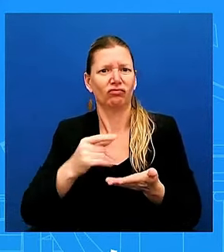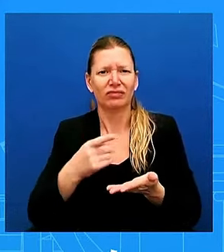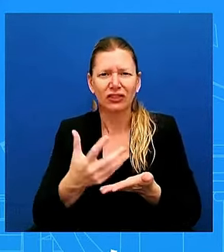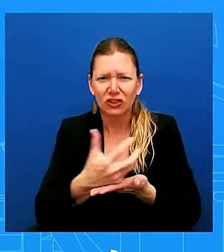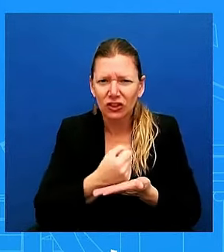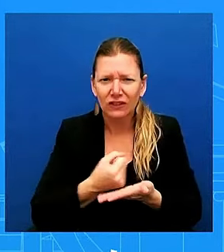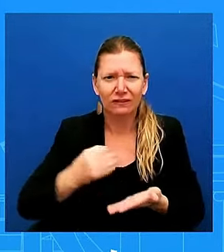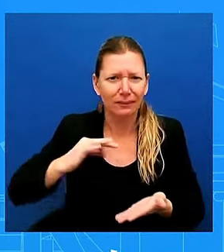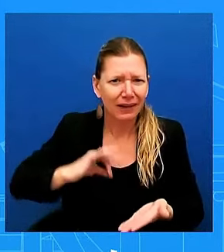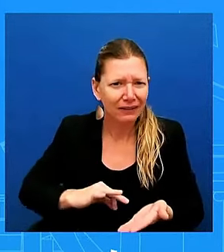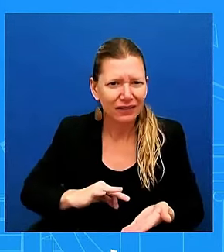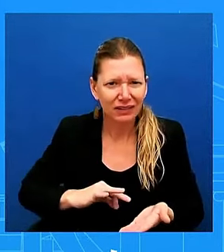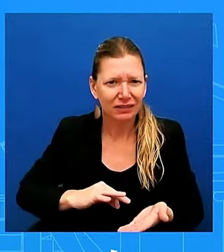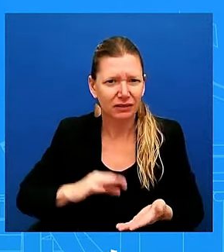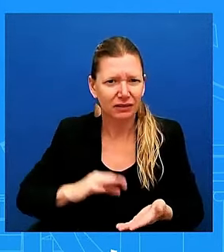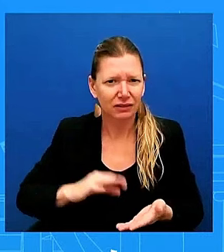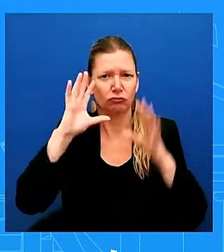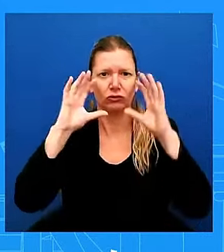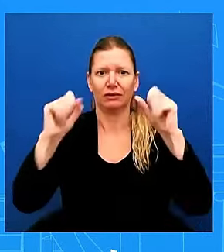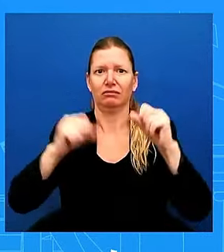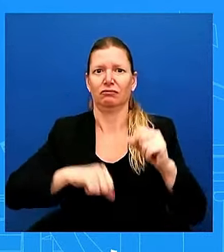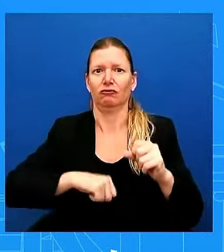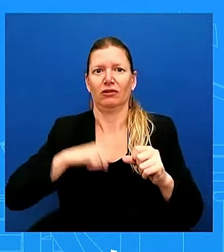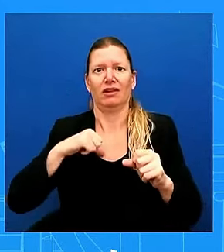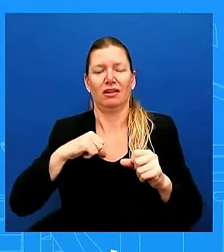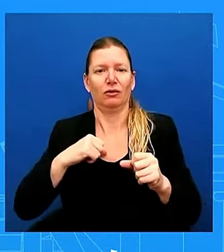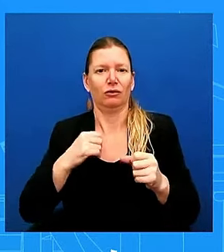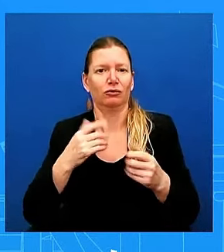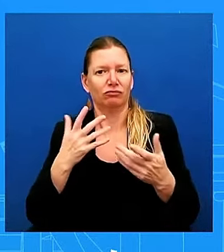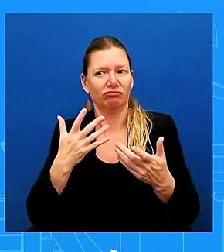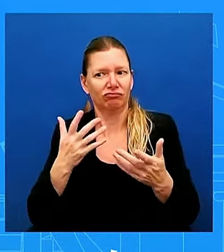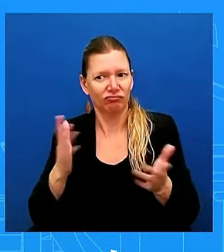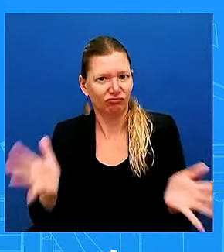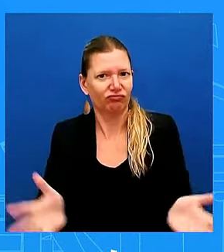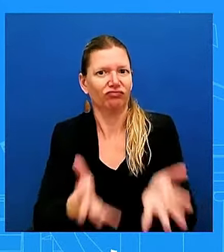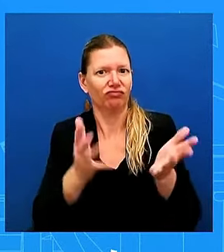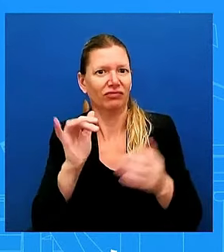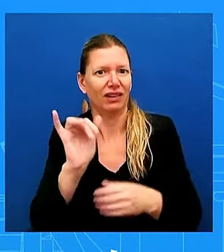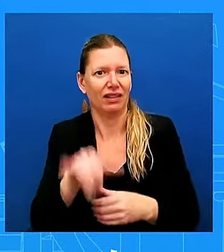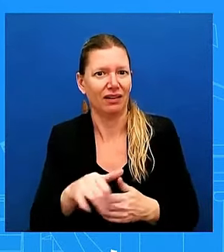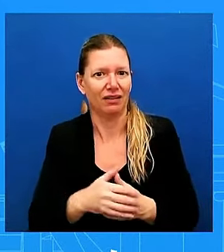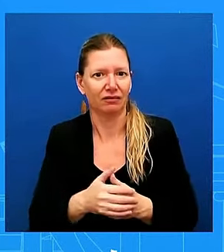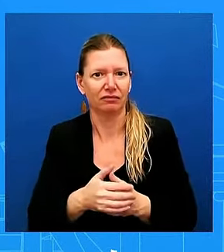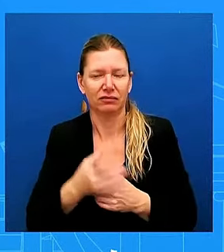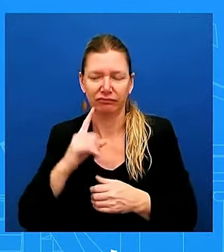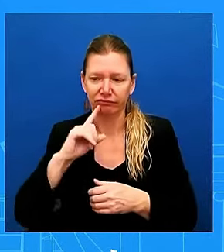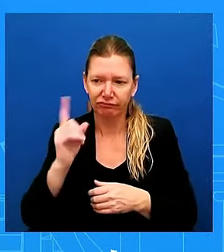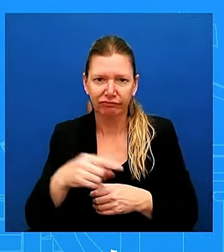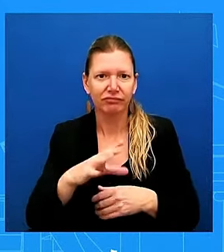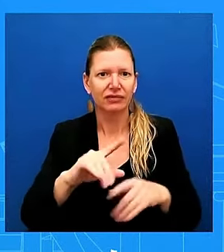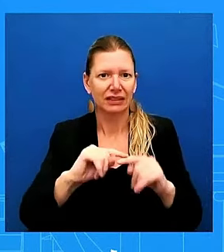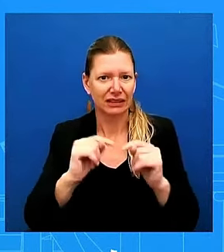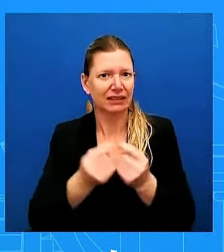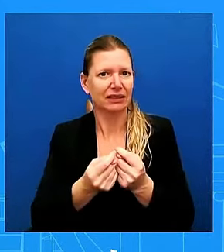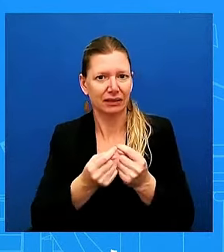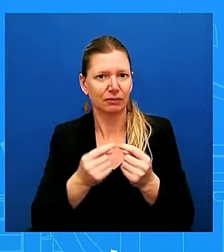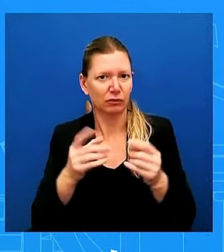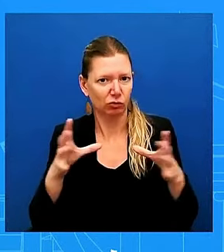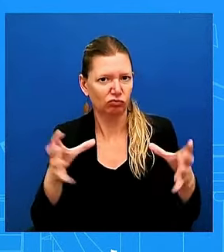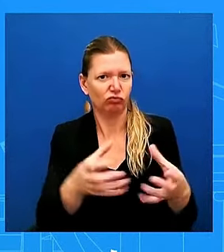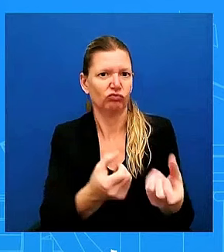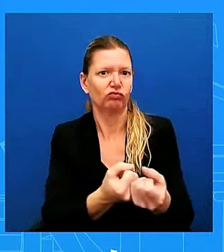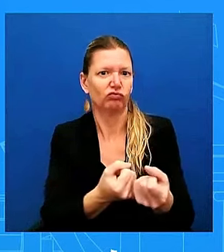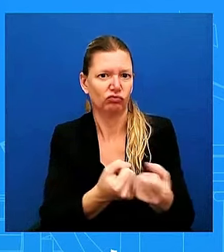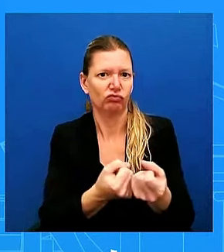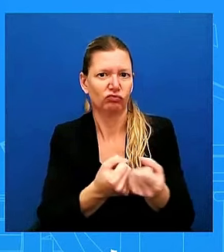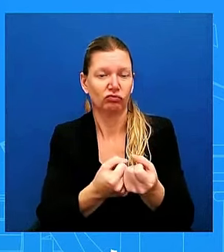he directed his team to do this. And so now collective bargaining is going to continue and we'll see, uh, where we are in the next couple of, uh, couple of months.